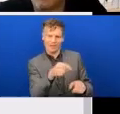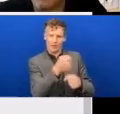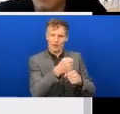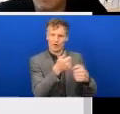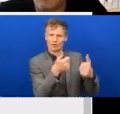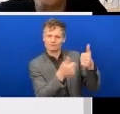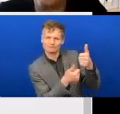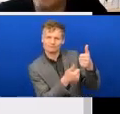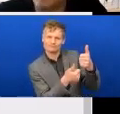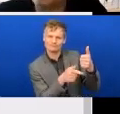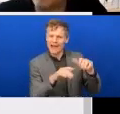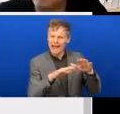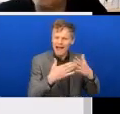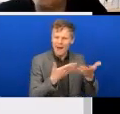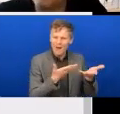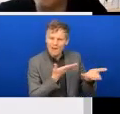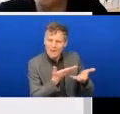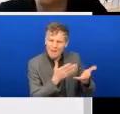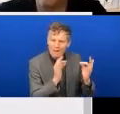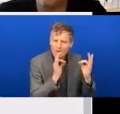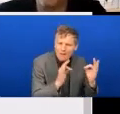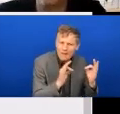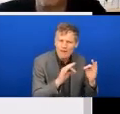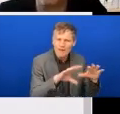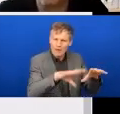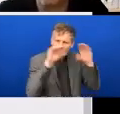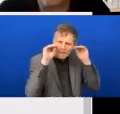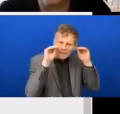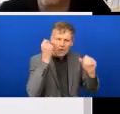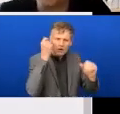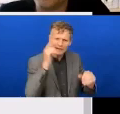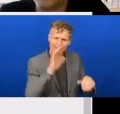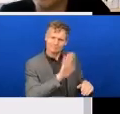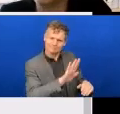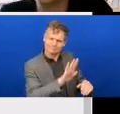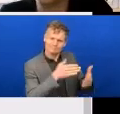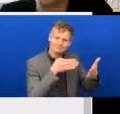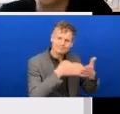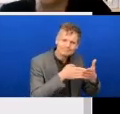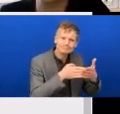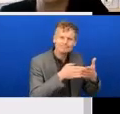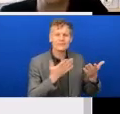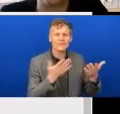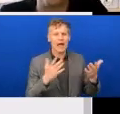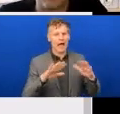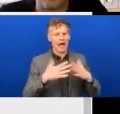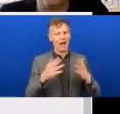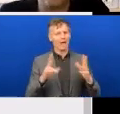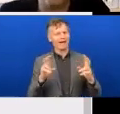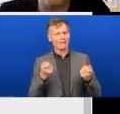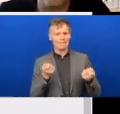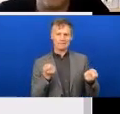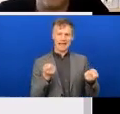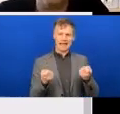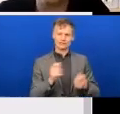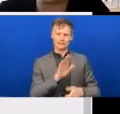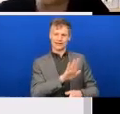Looking at how to effectively manage performance, and that's not manage performance in a negative context. That's about actually how